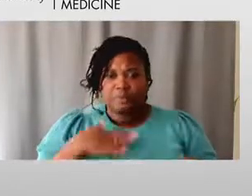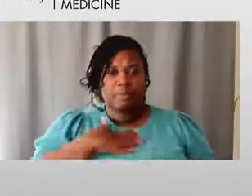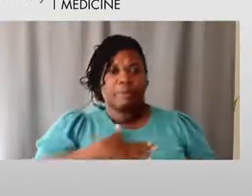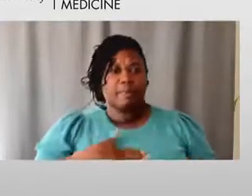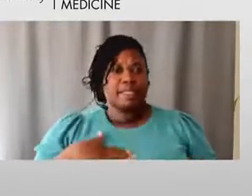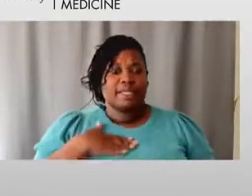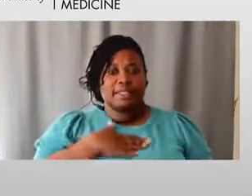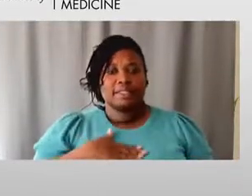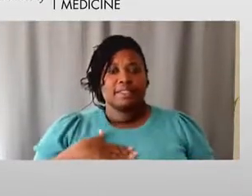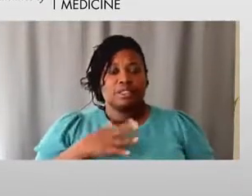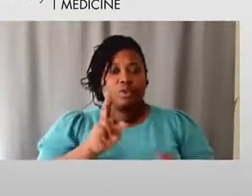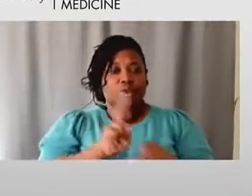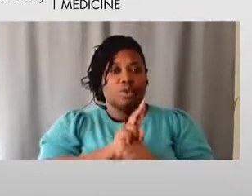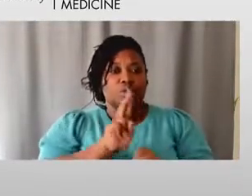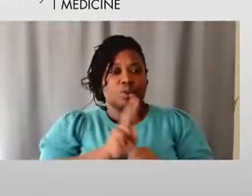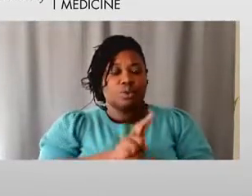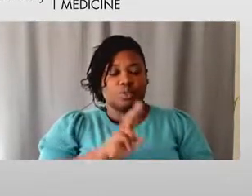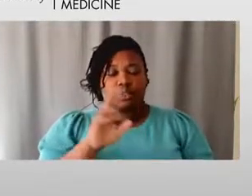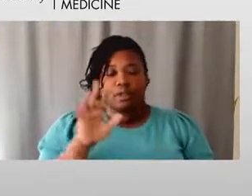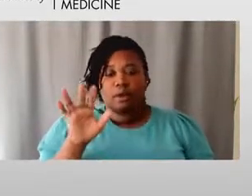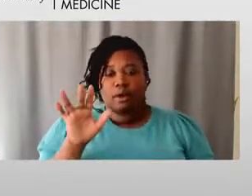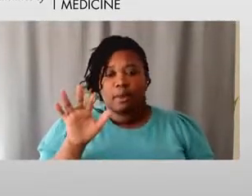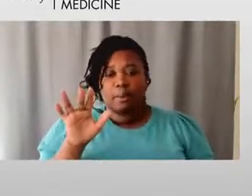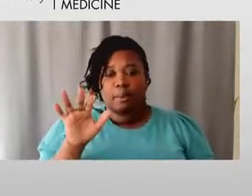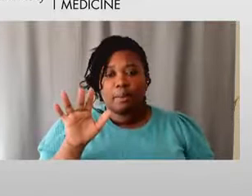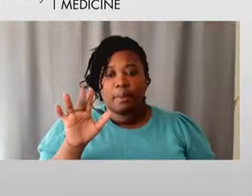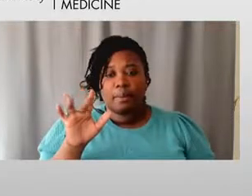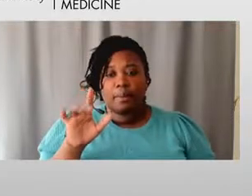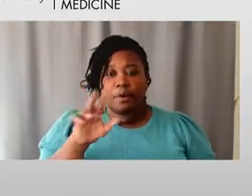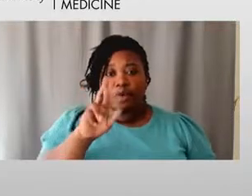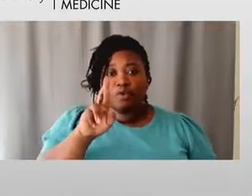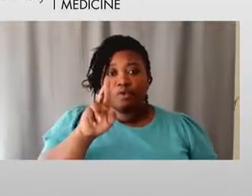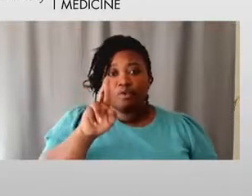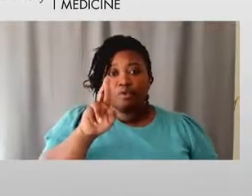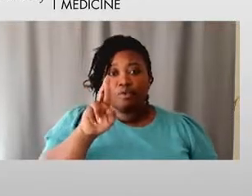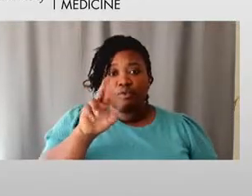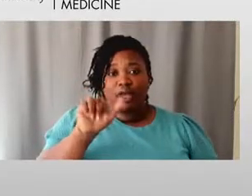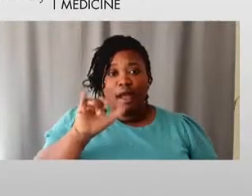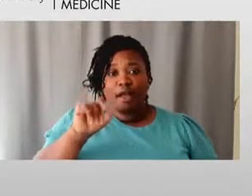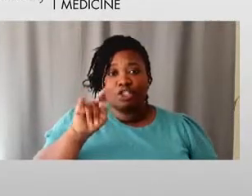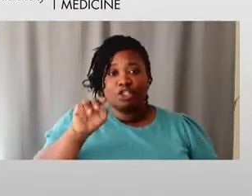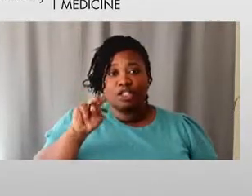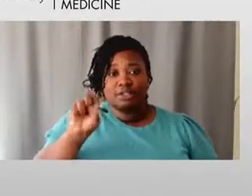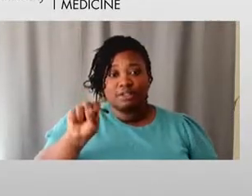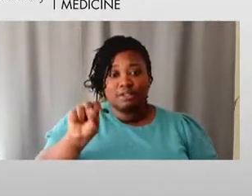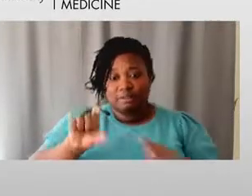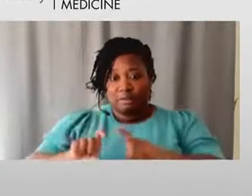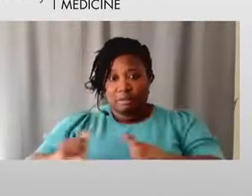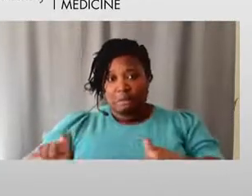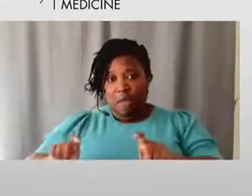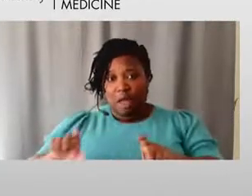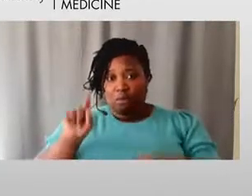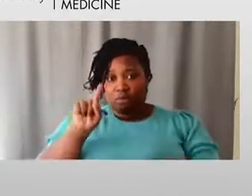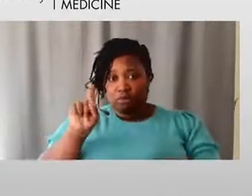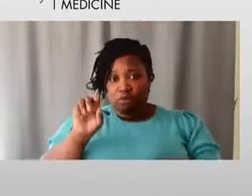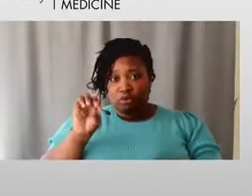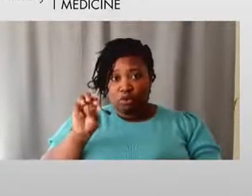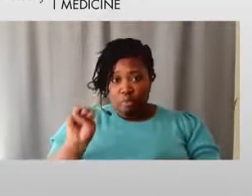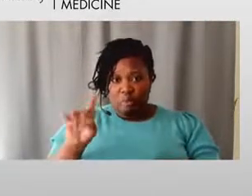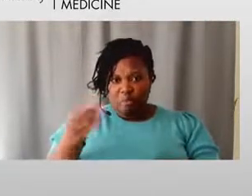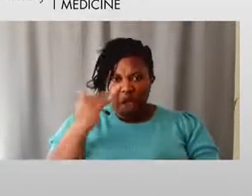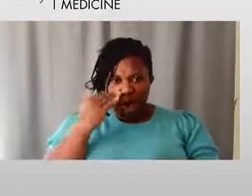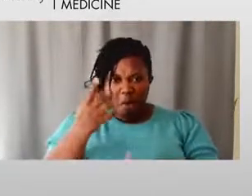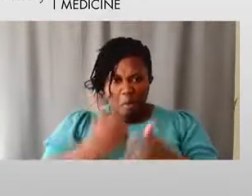Please use the reactions bar at the bottom of the Zoom. I'm sure most of are familiar with Zoom